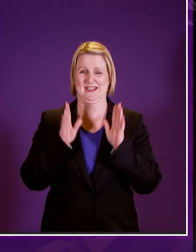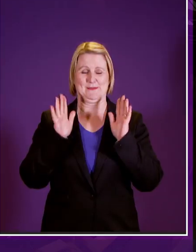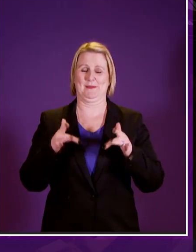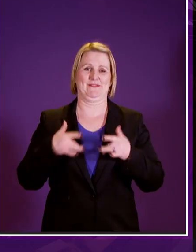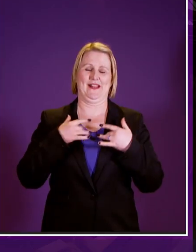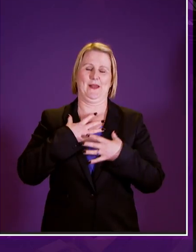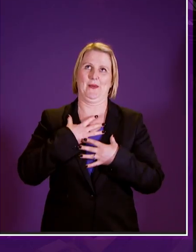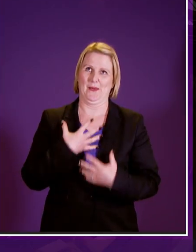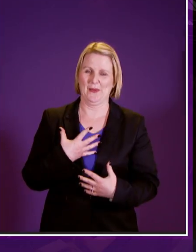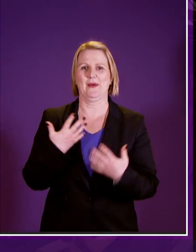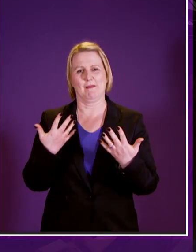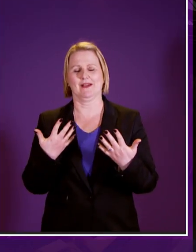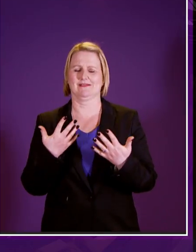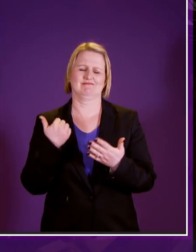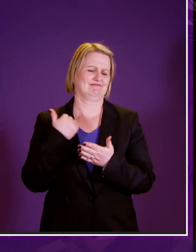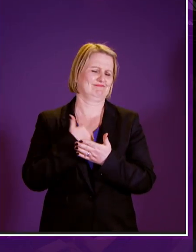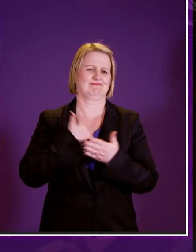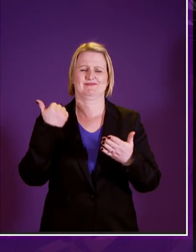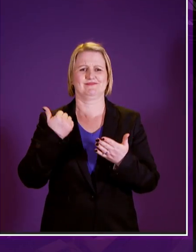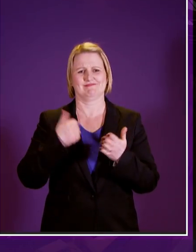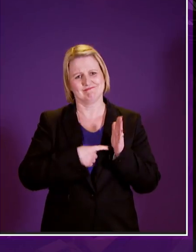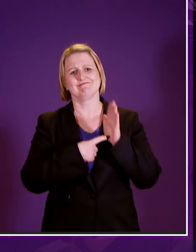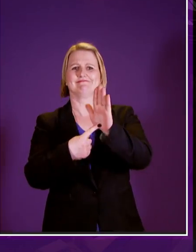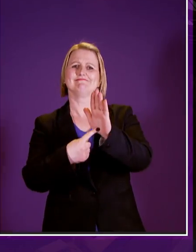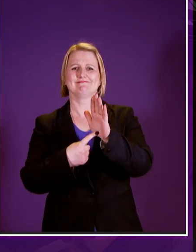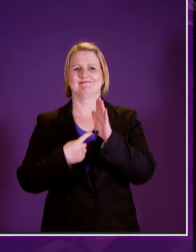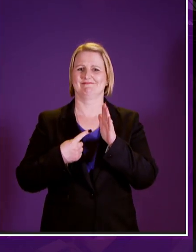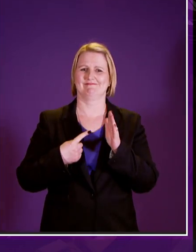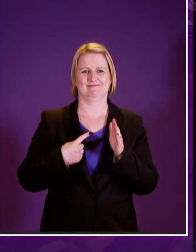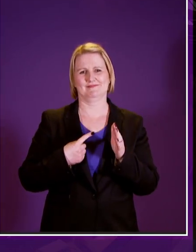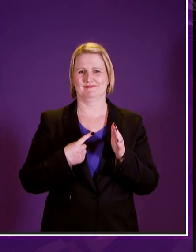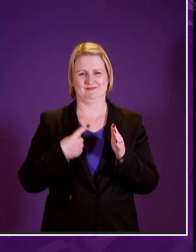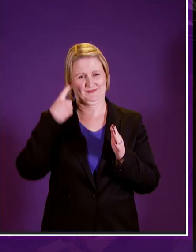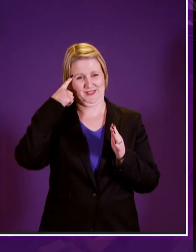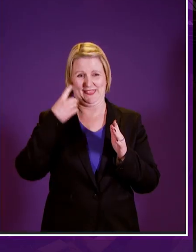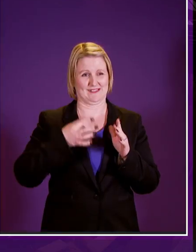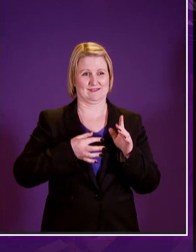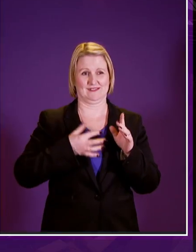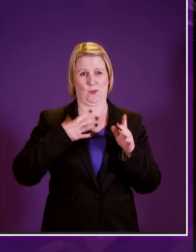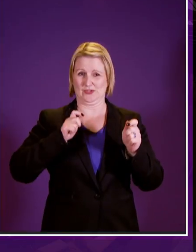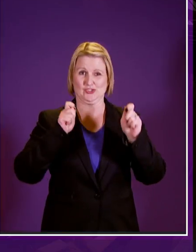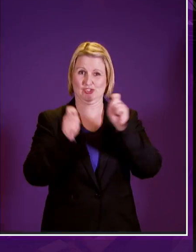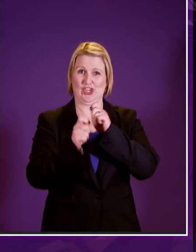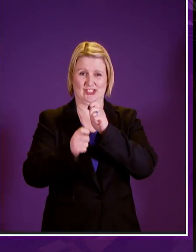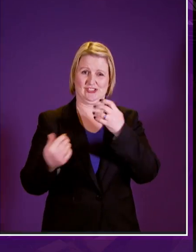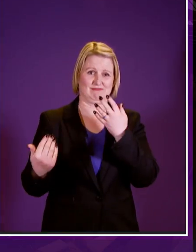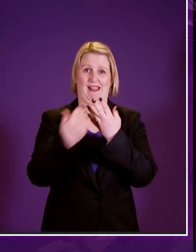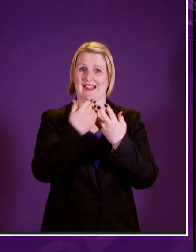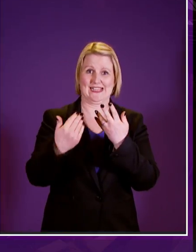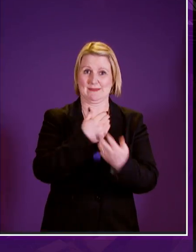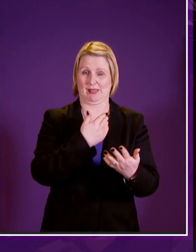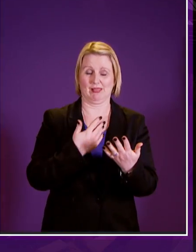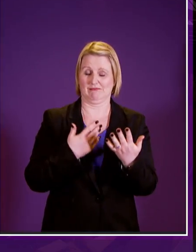tired that they're feeling but it's a fantastic advert and in light of the some of the changes that we've seen around the accessibility